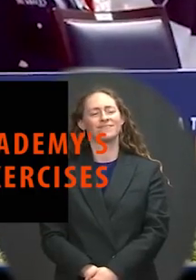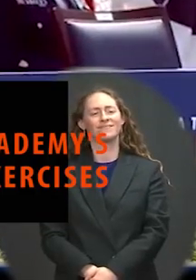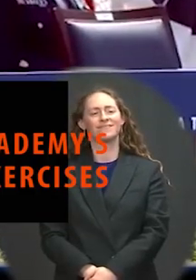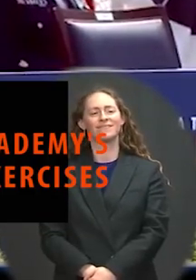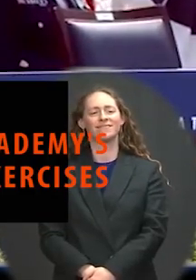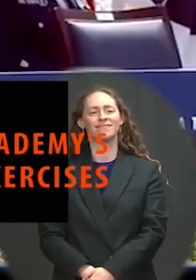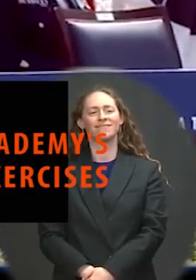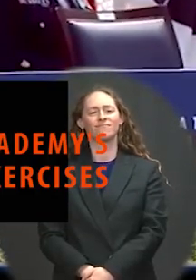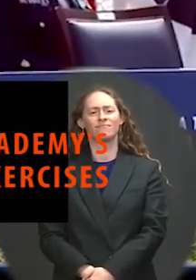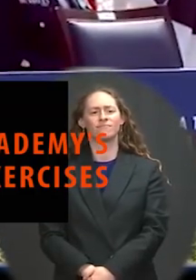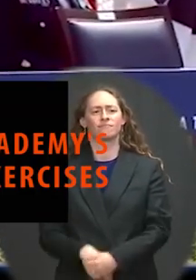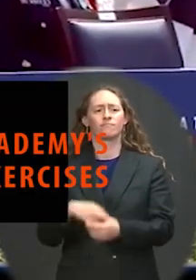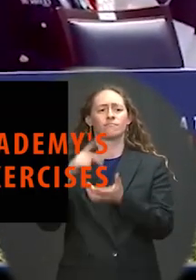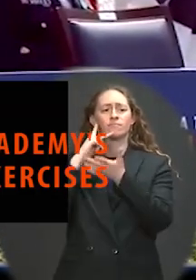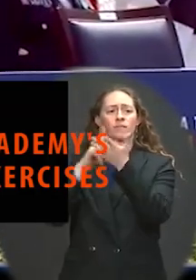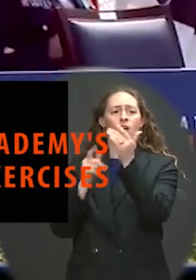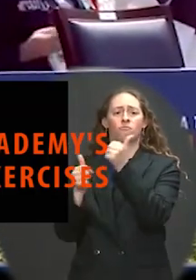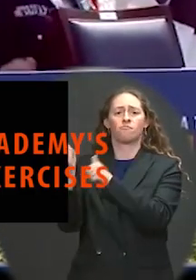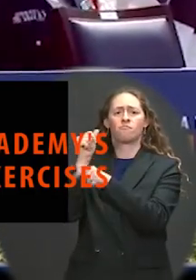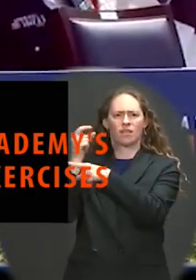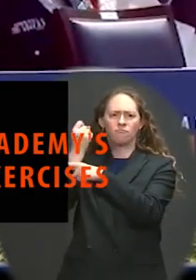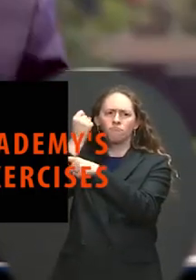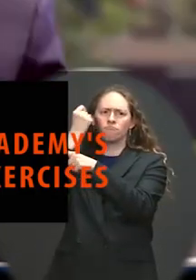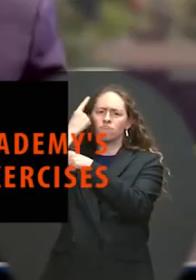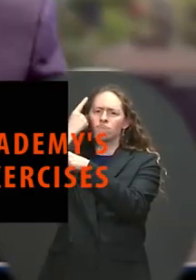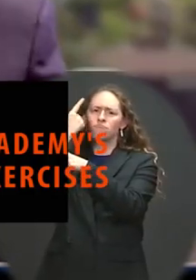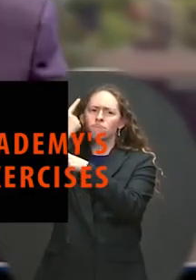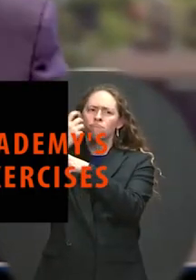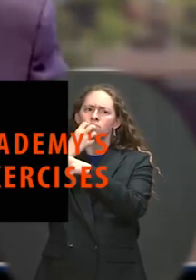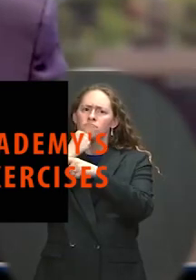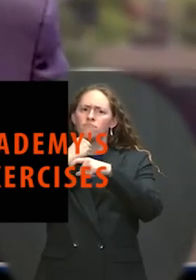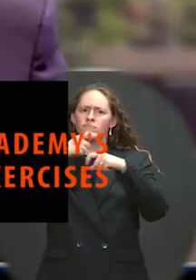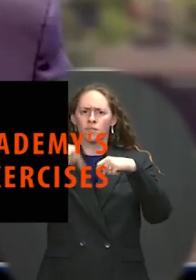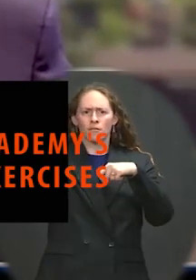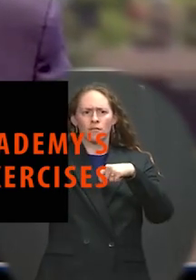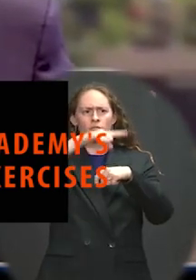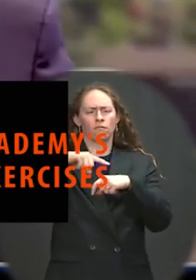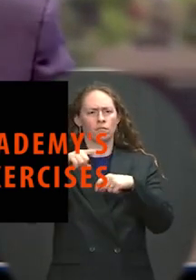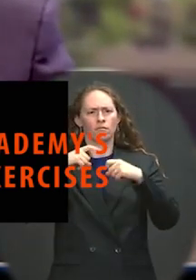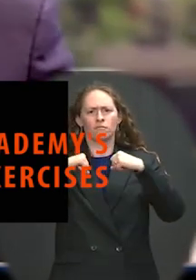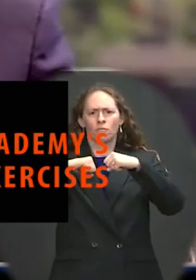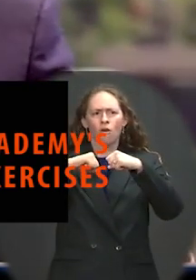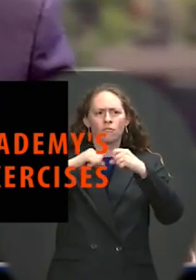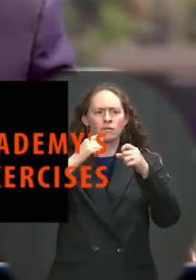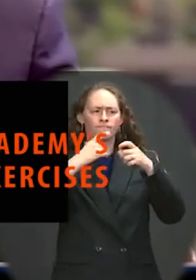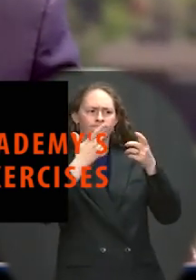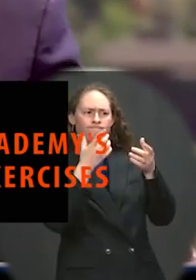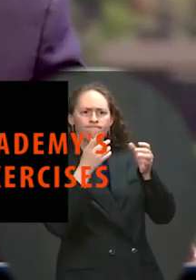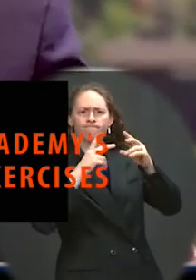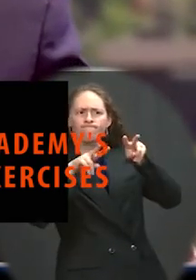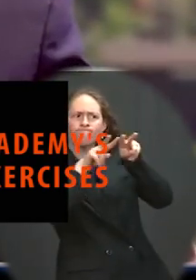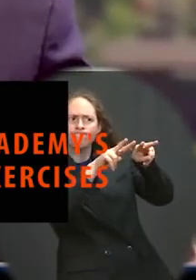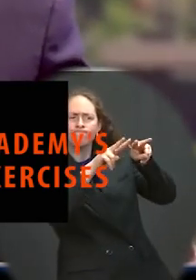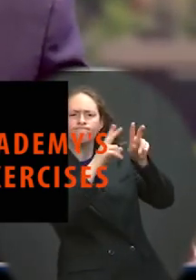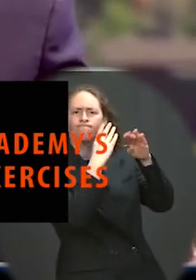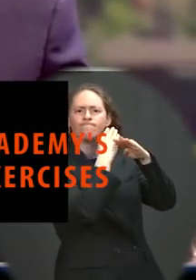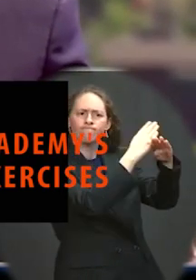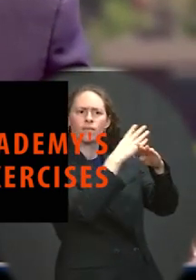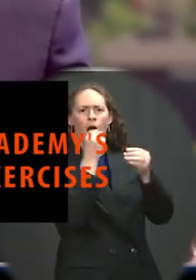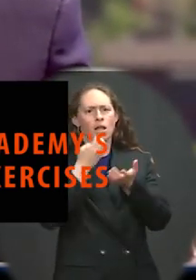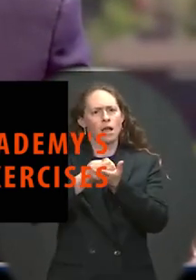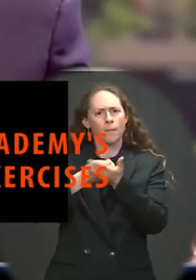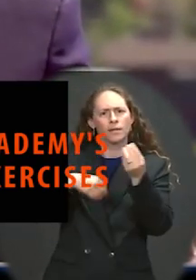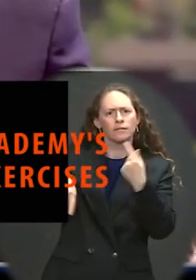economic, our environmental, and our national security, and how central you are to our homeland security mission. Admiral